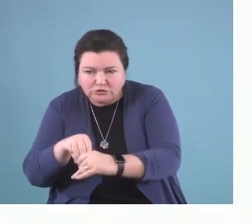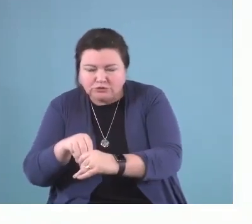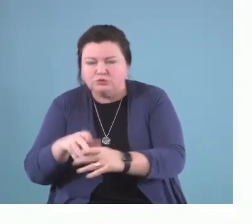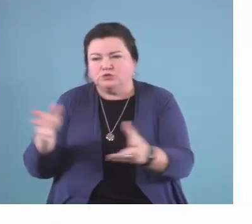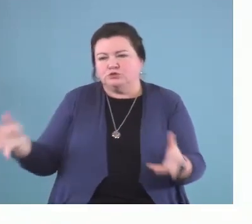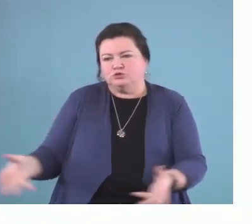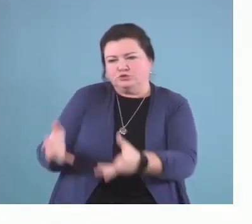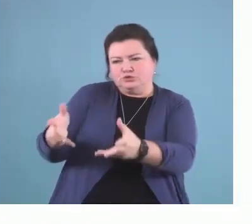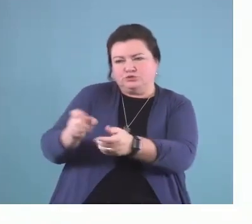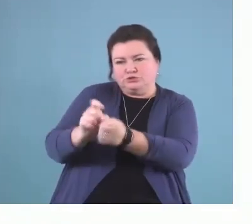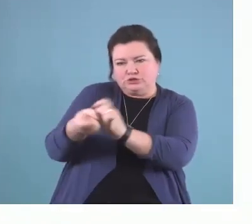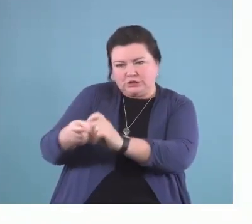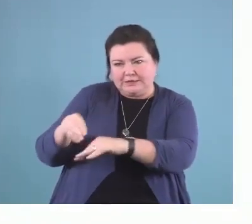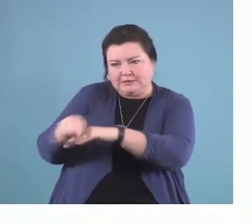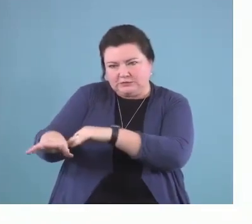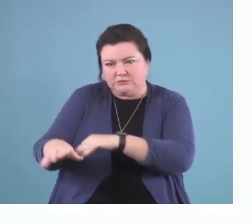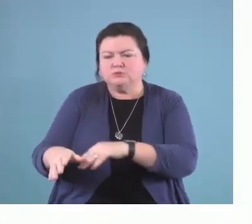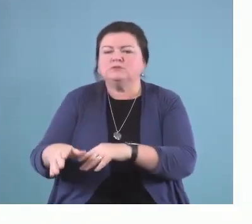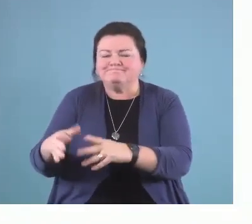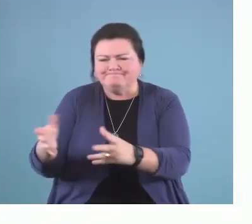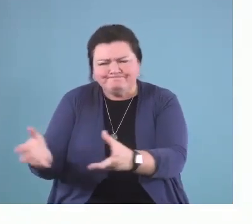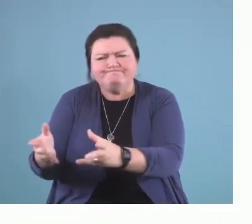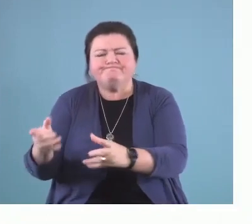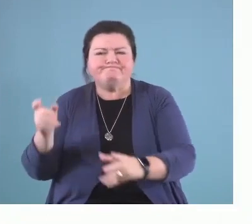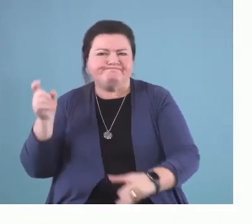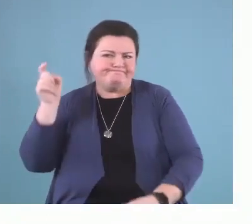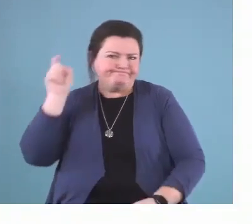behavior and put that device back on, for example.